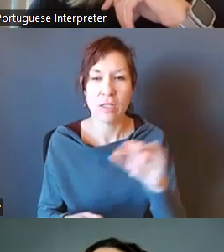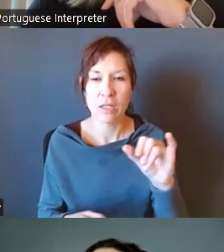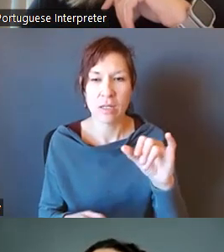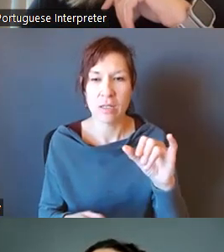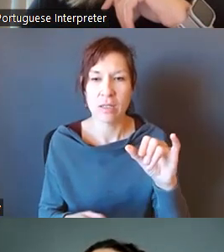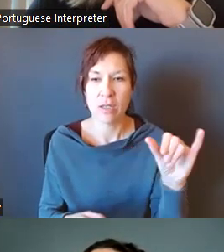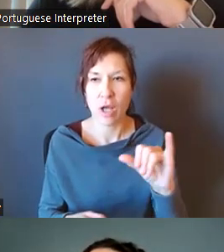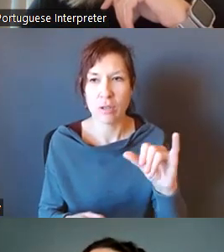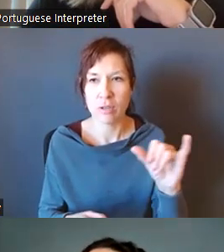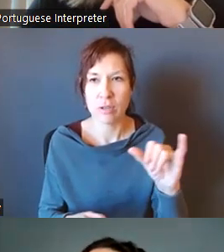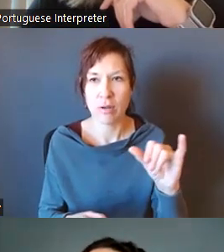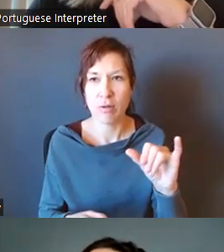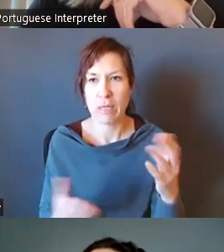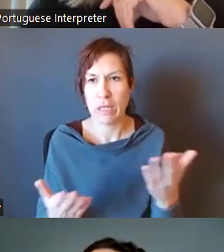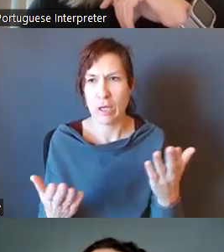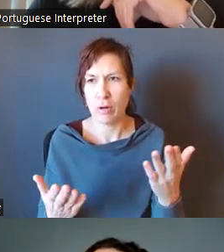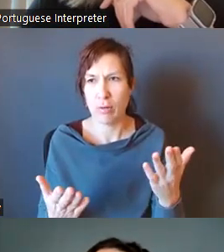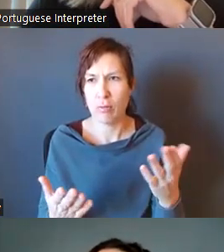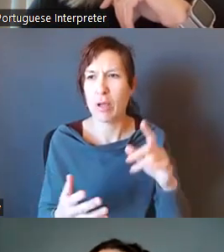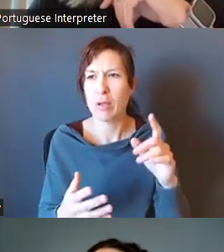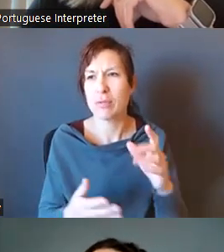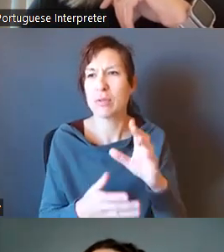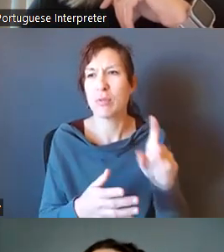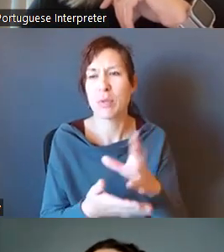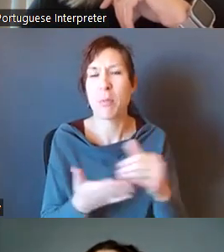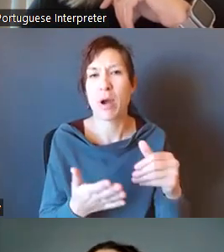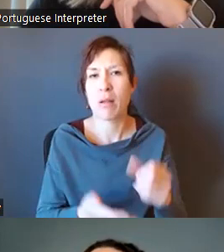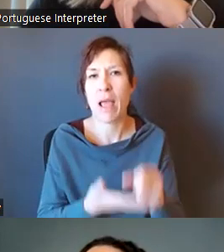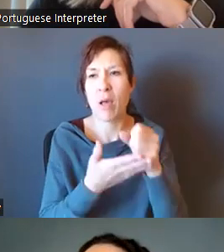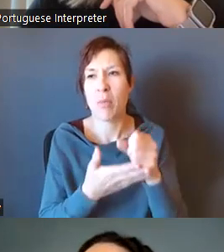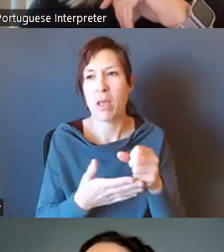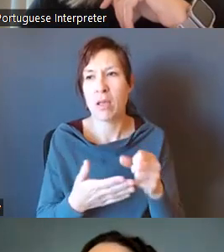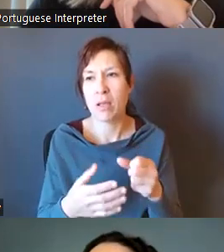Caroline is attending today, but thank you for doing that.